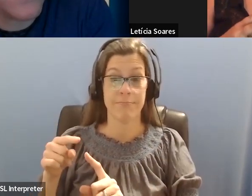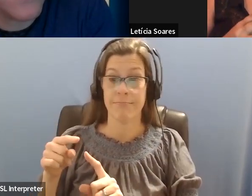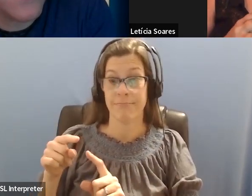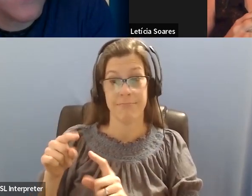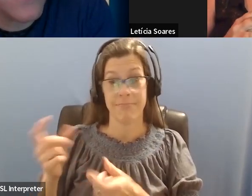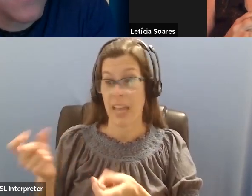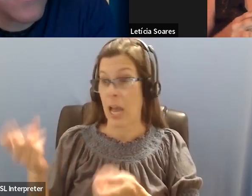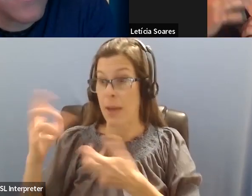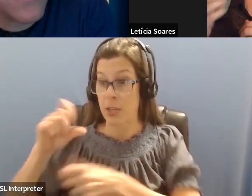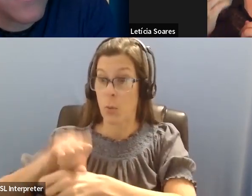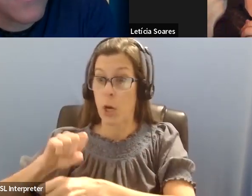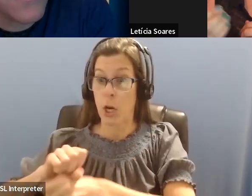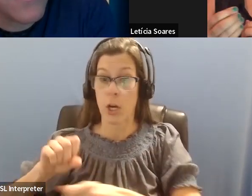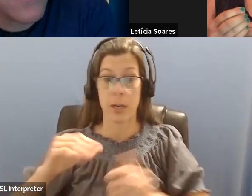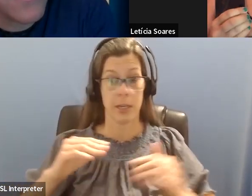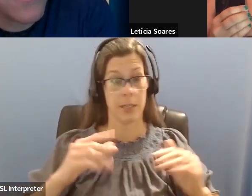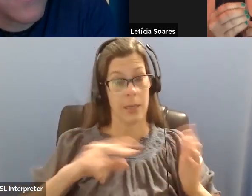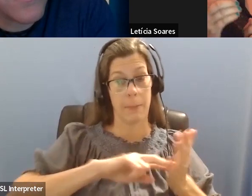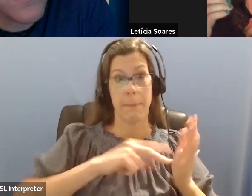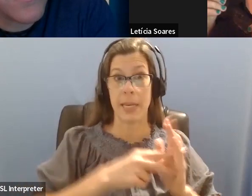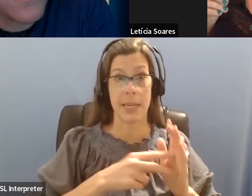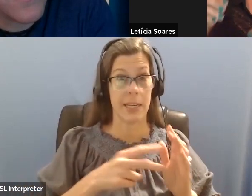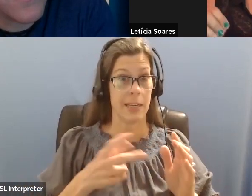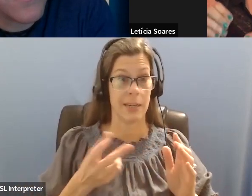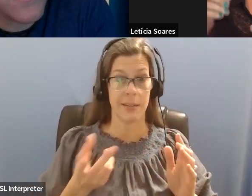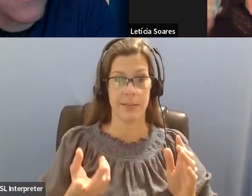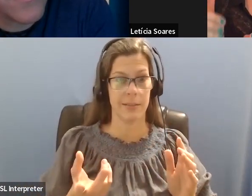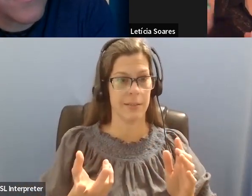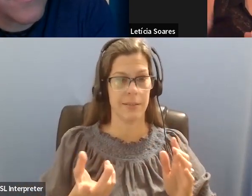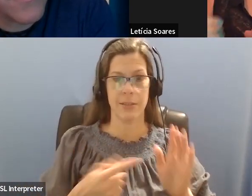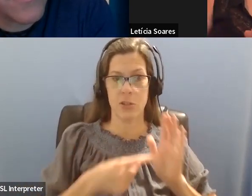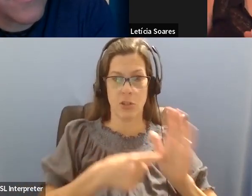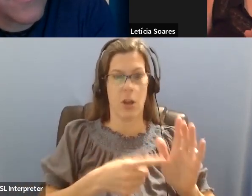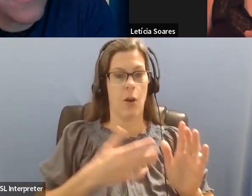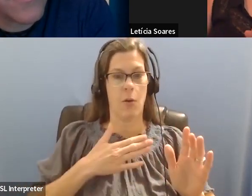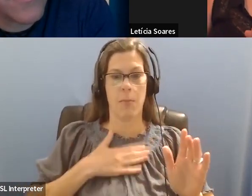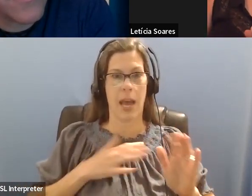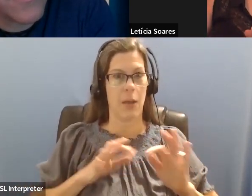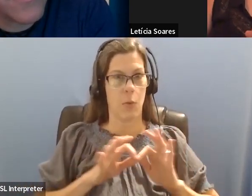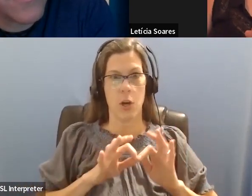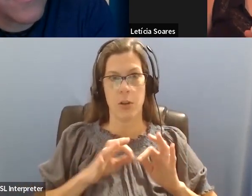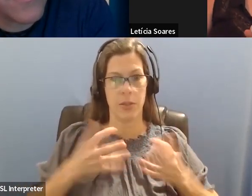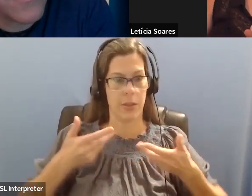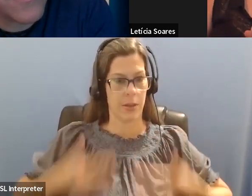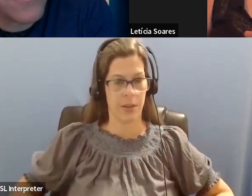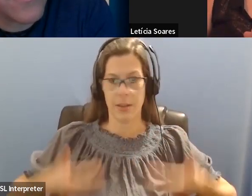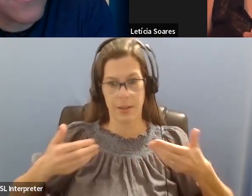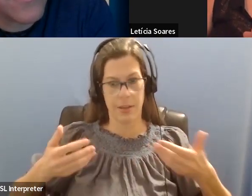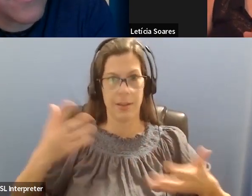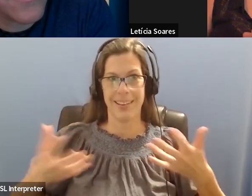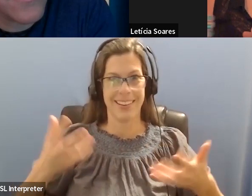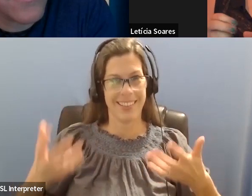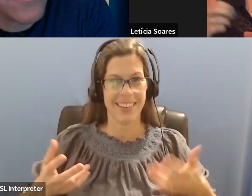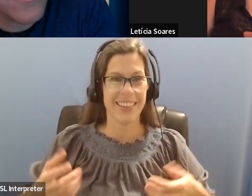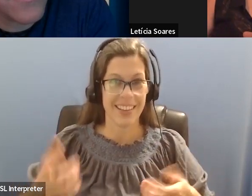sometimes you start paying attention in how much time you put into tasks